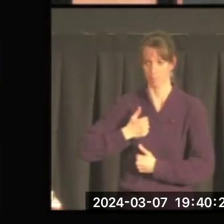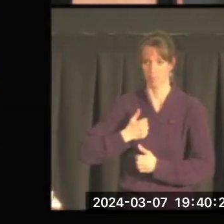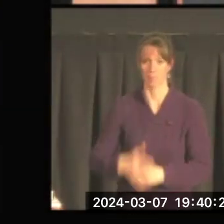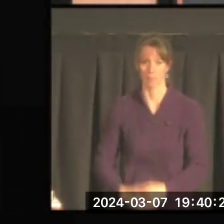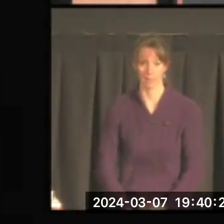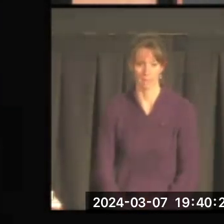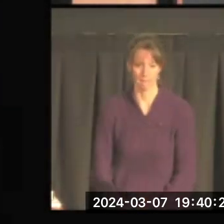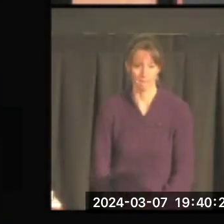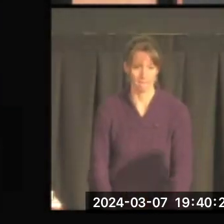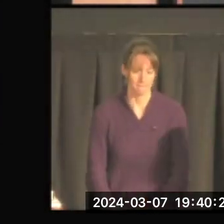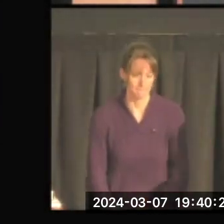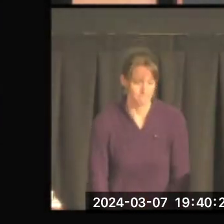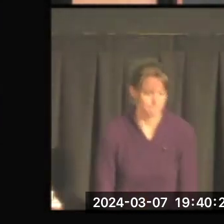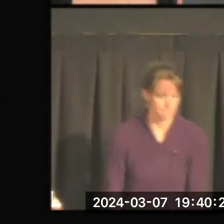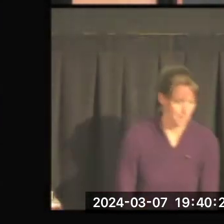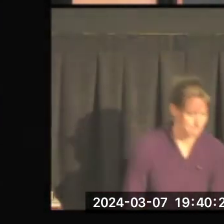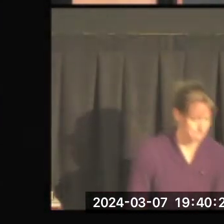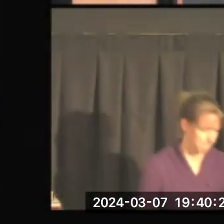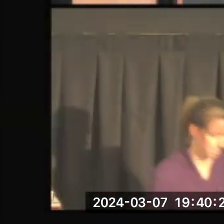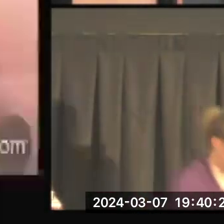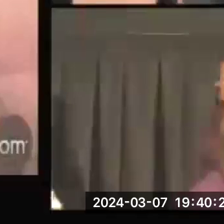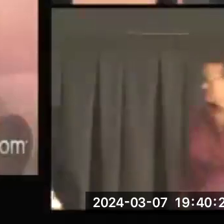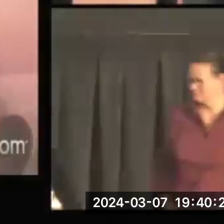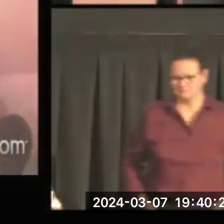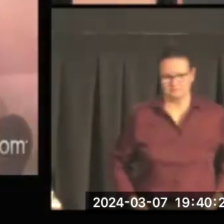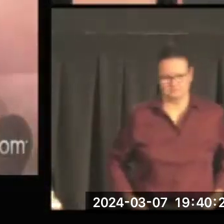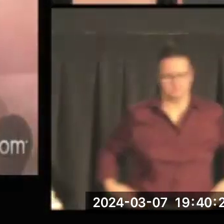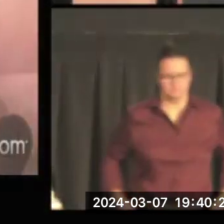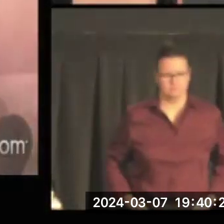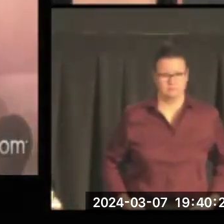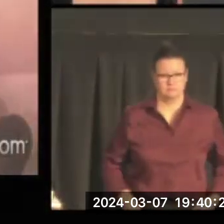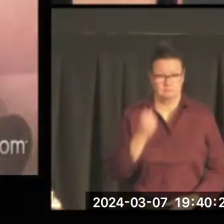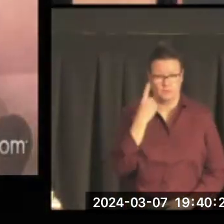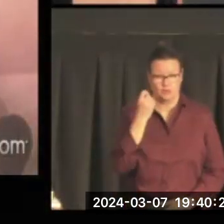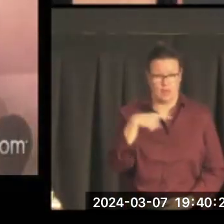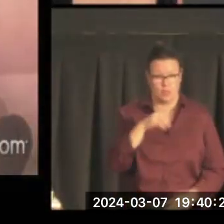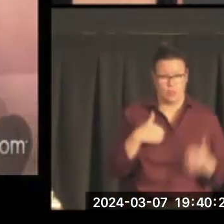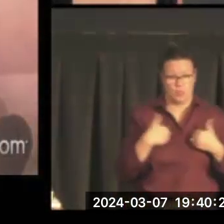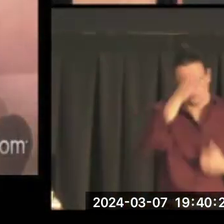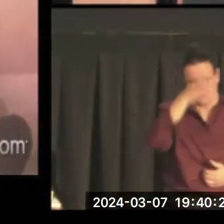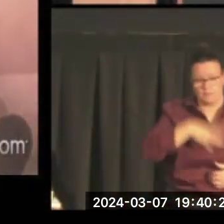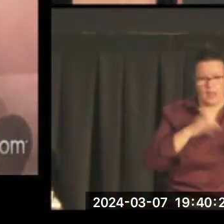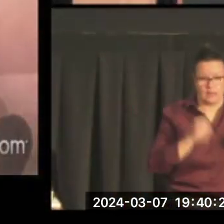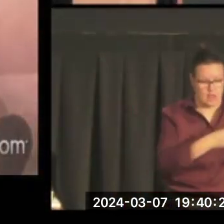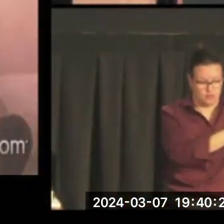And the fact that they could be drafted and fight, but they couldn't vote.